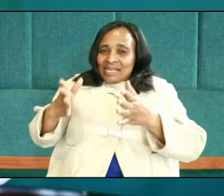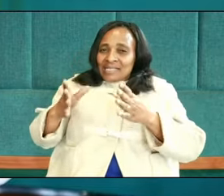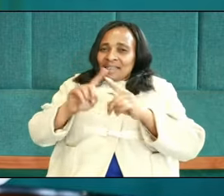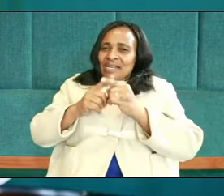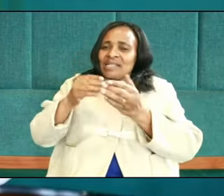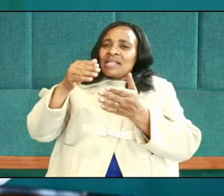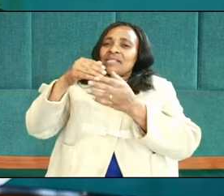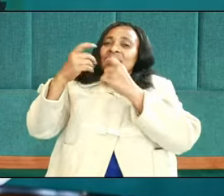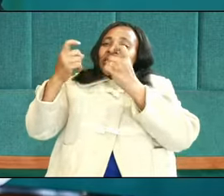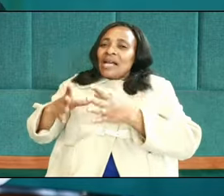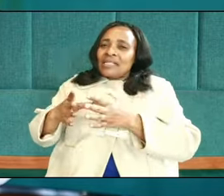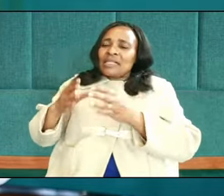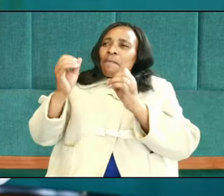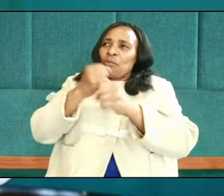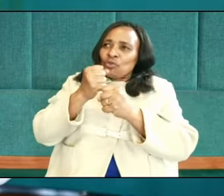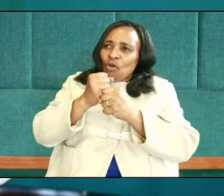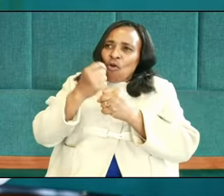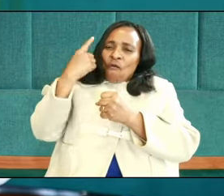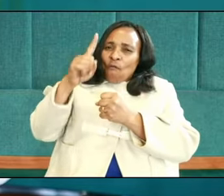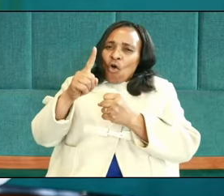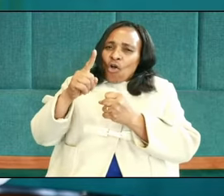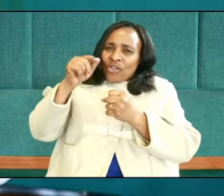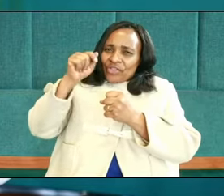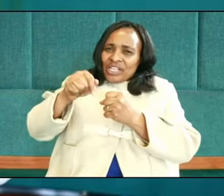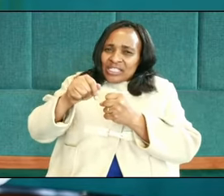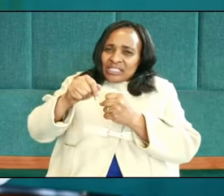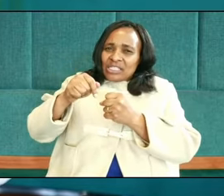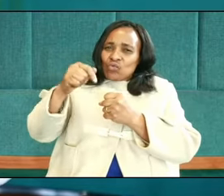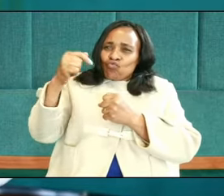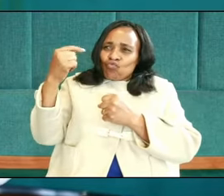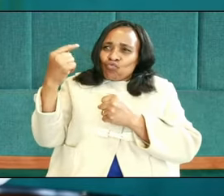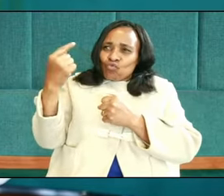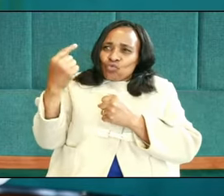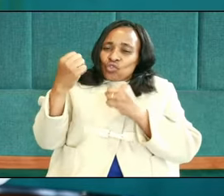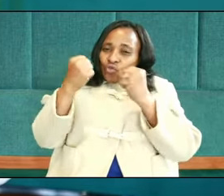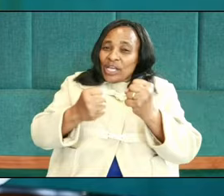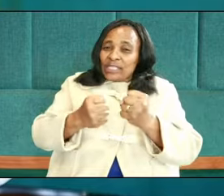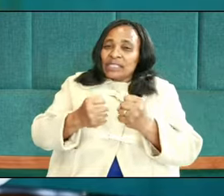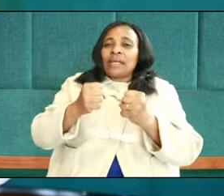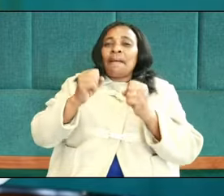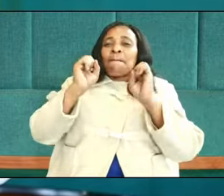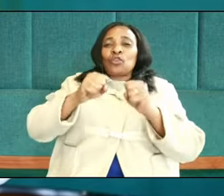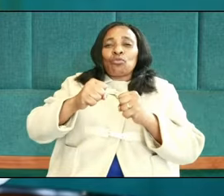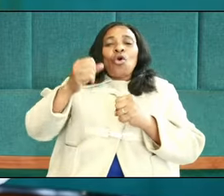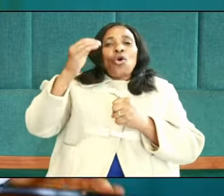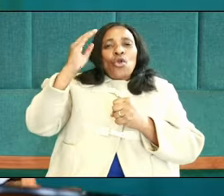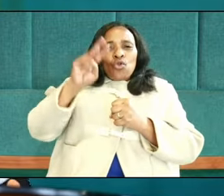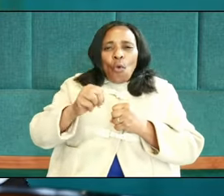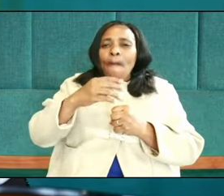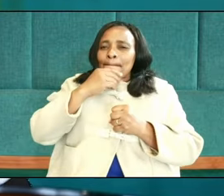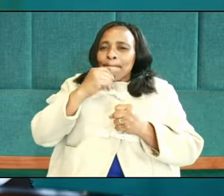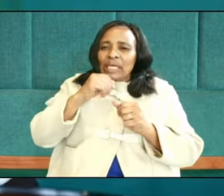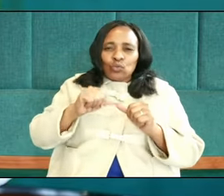he silent in darkness for by strength, take note of that, by strength shall no man prevail.